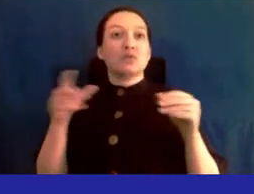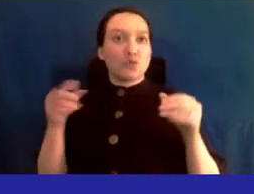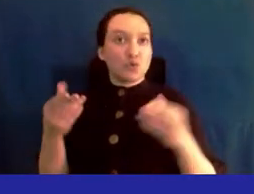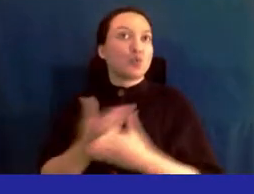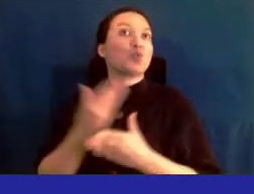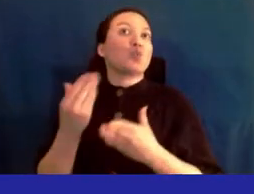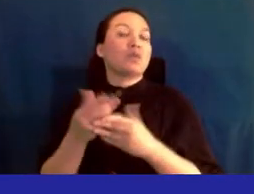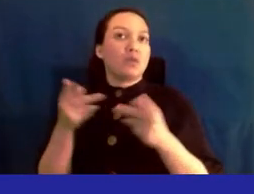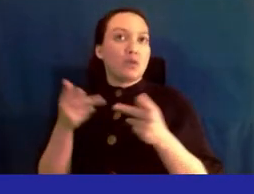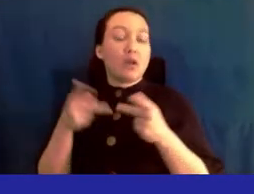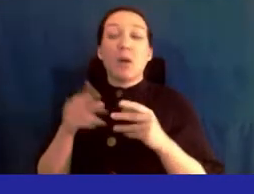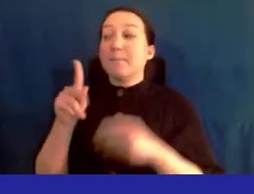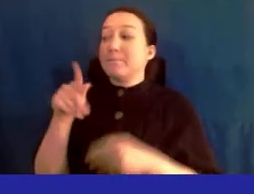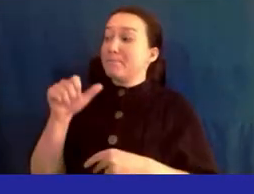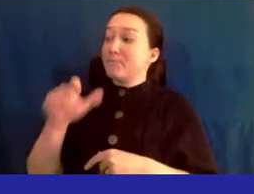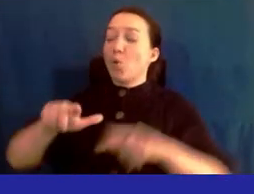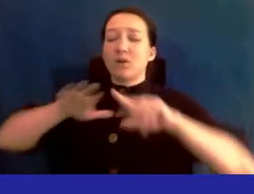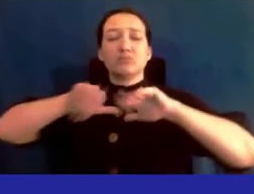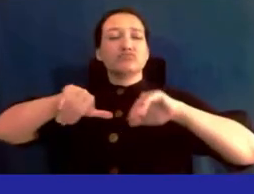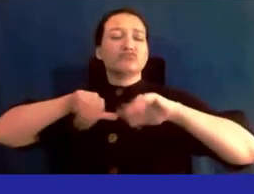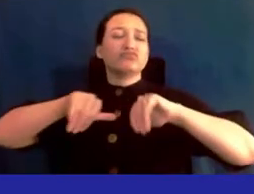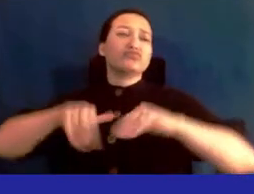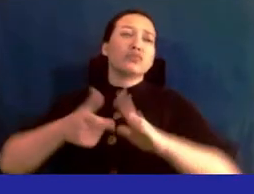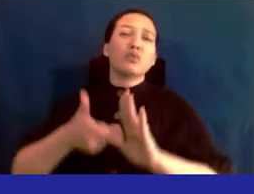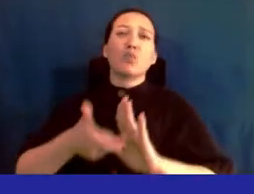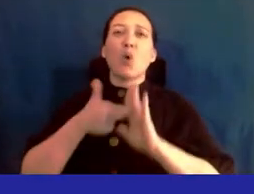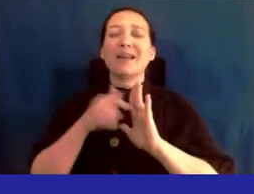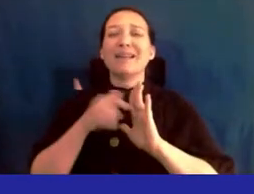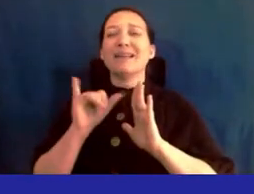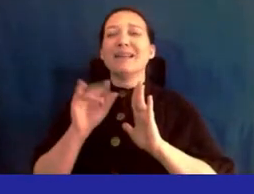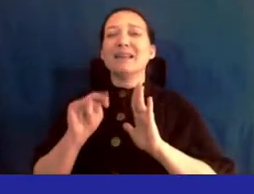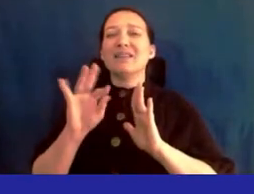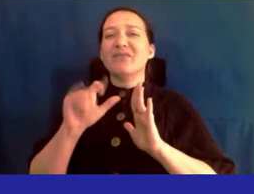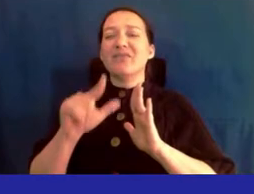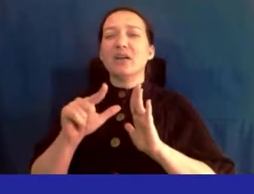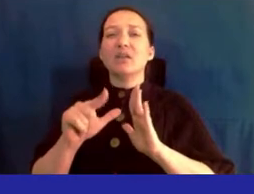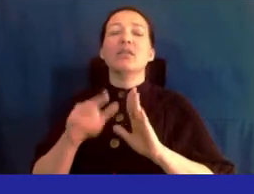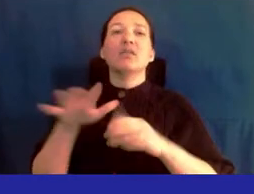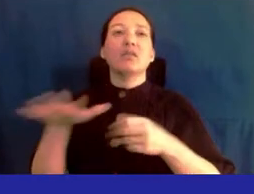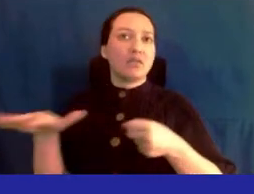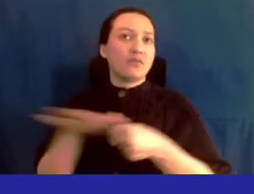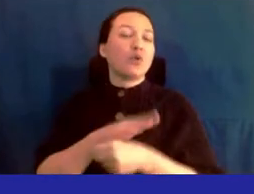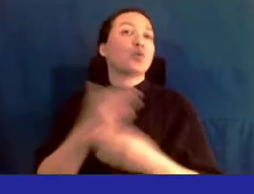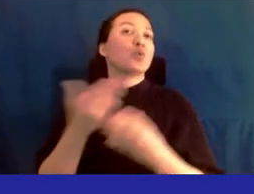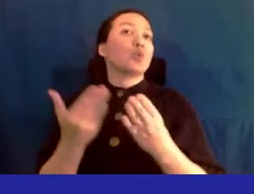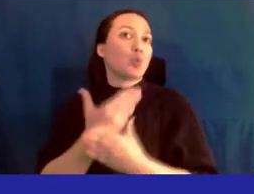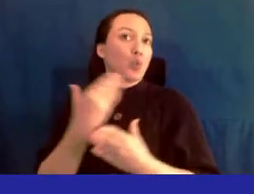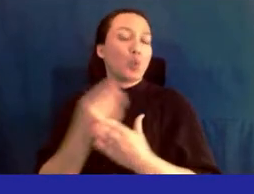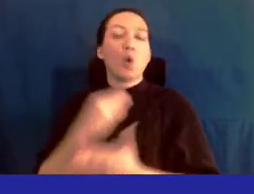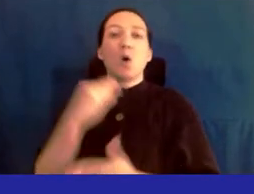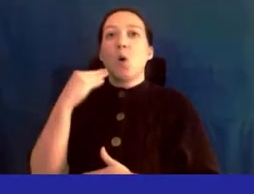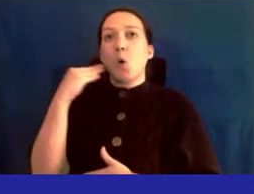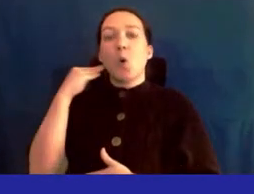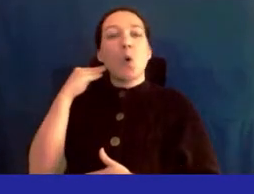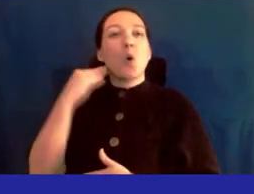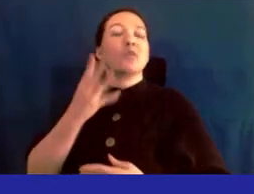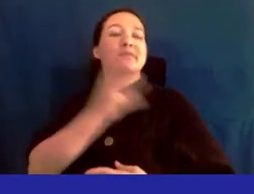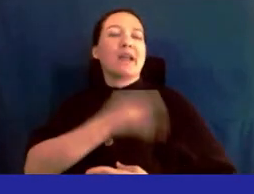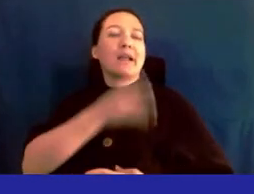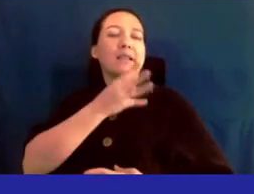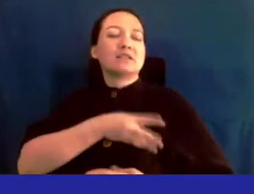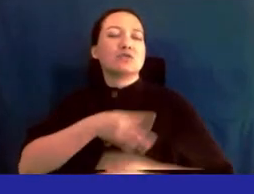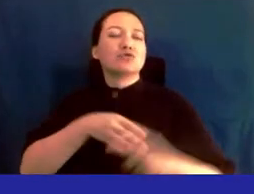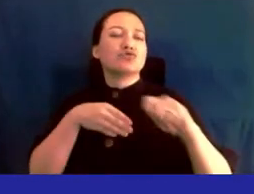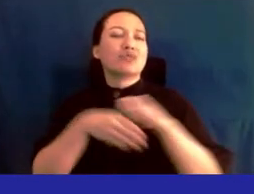the existing pool will require infill according to fit out the space for a new home dialysis training